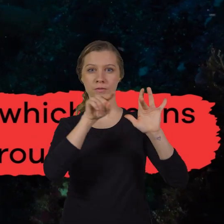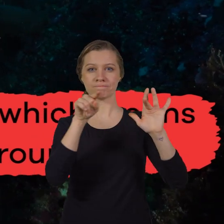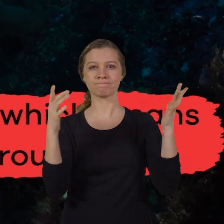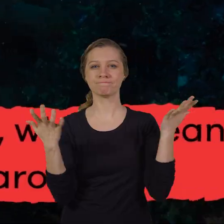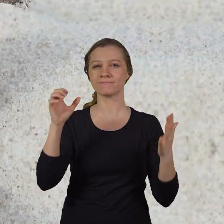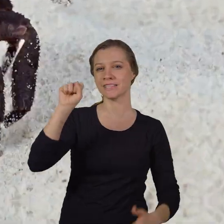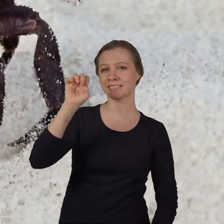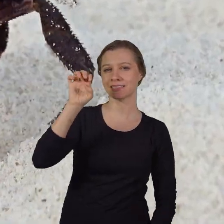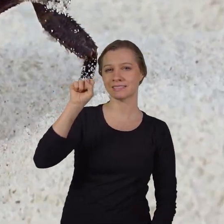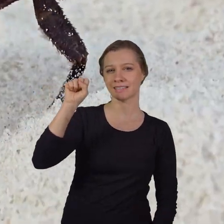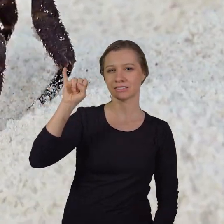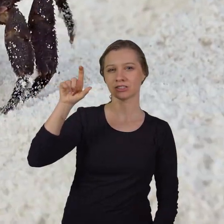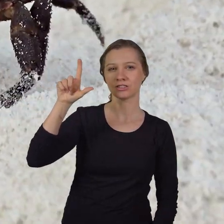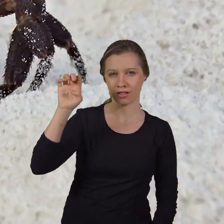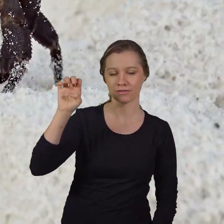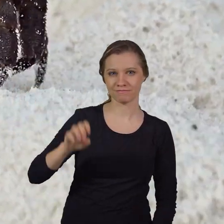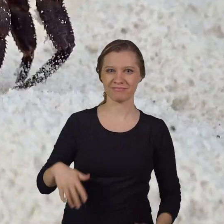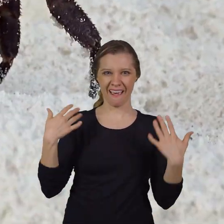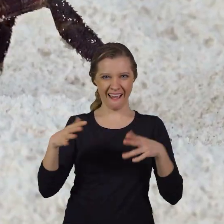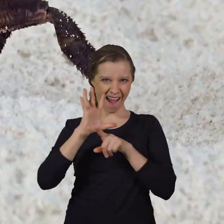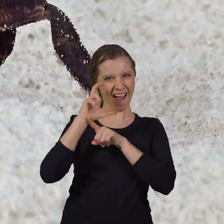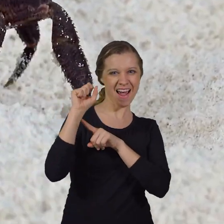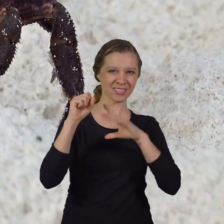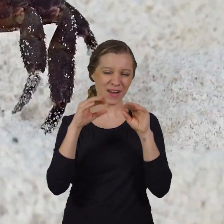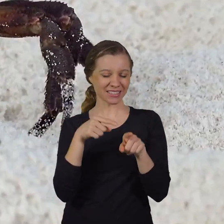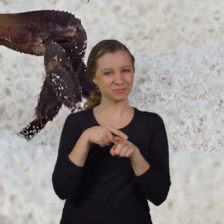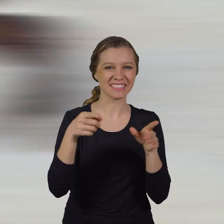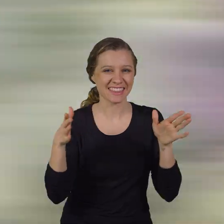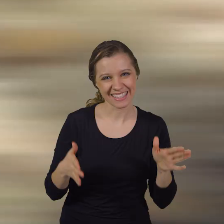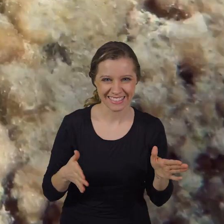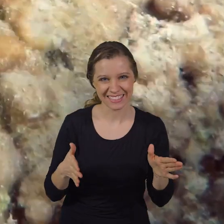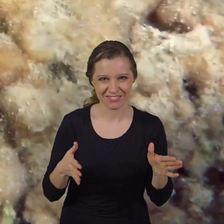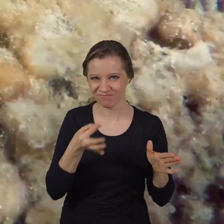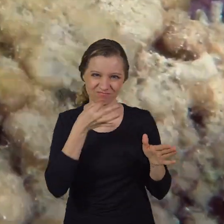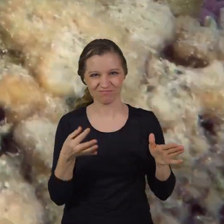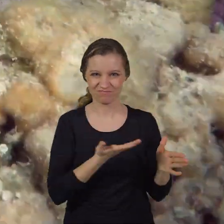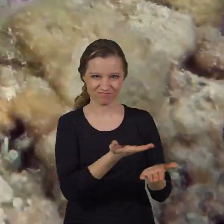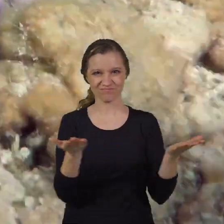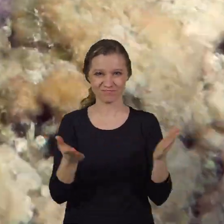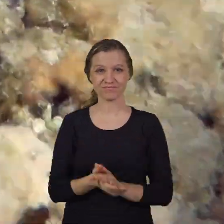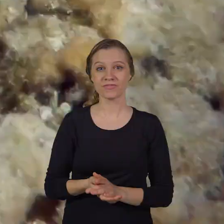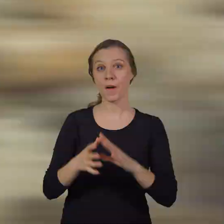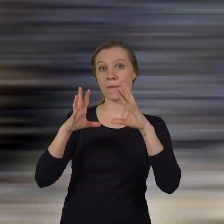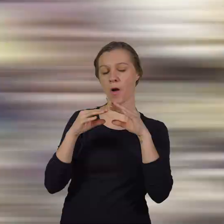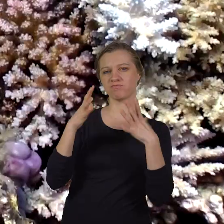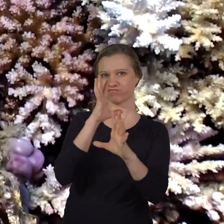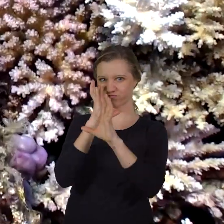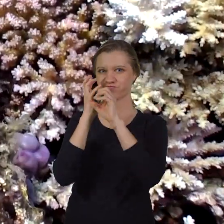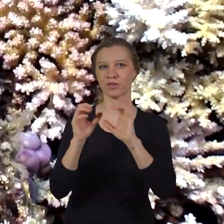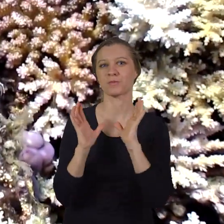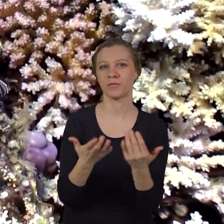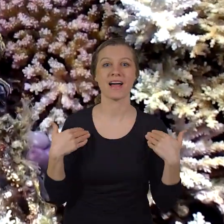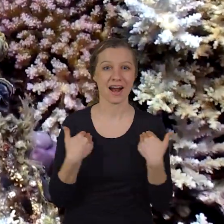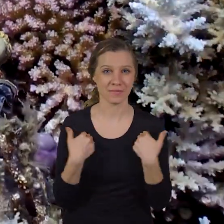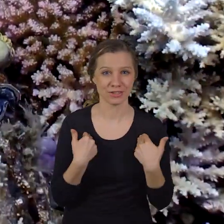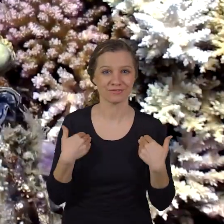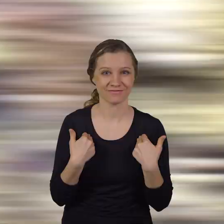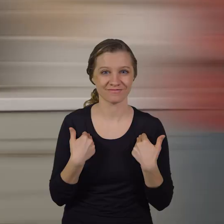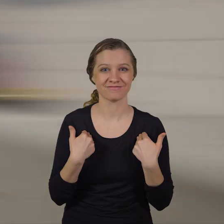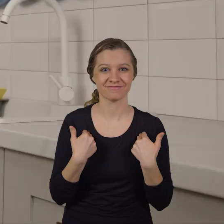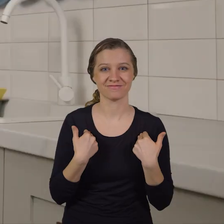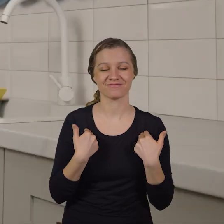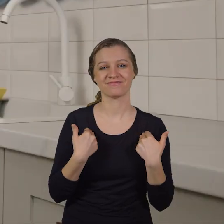Cecil Super job, sponge specialists! Periphera are a fascinating group of animals.